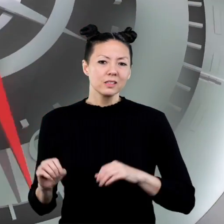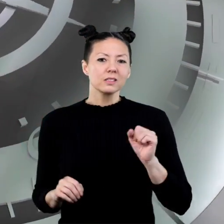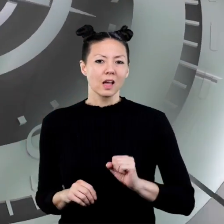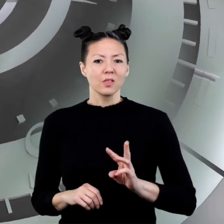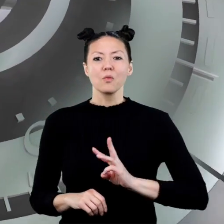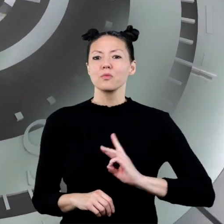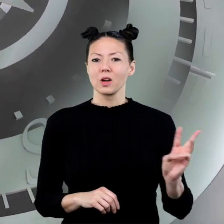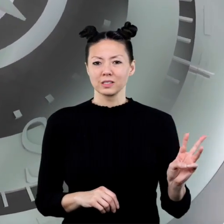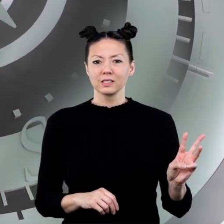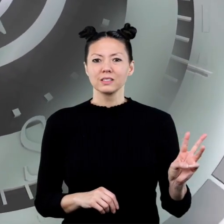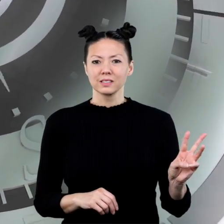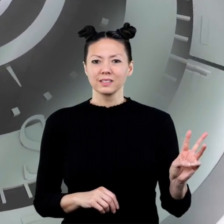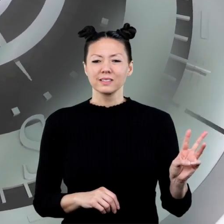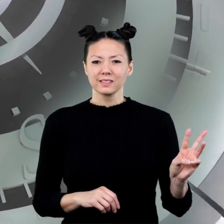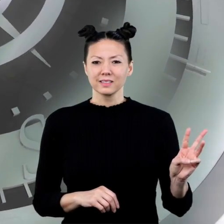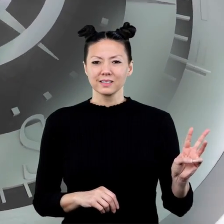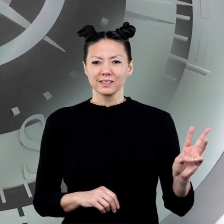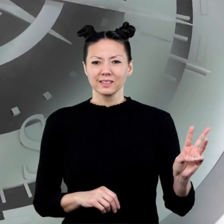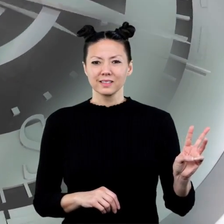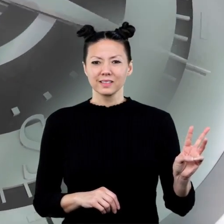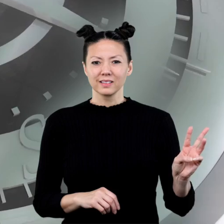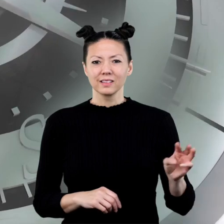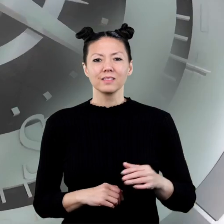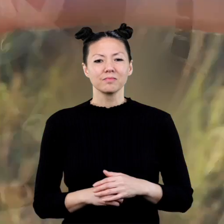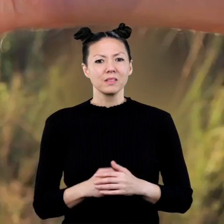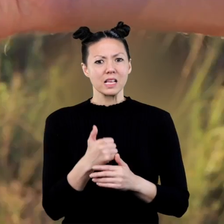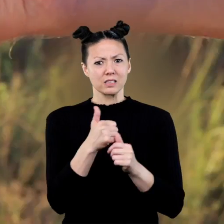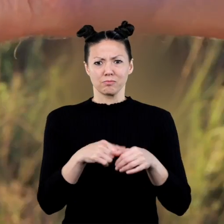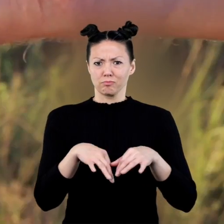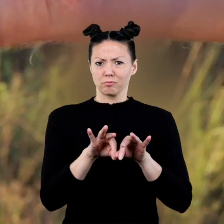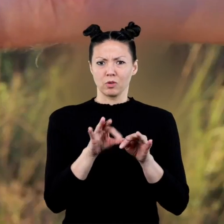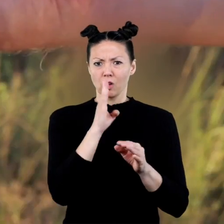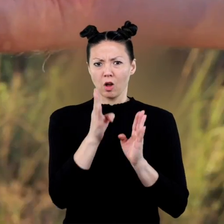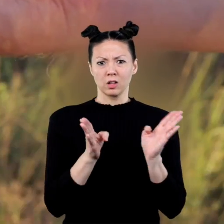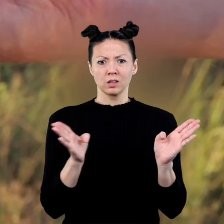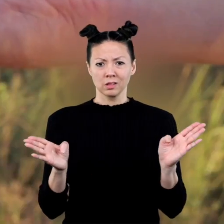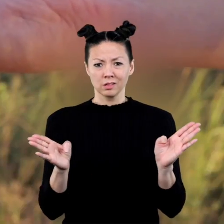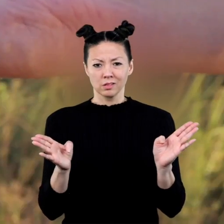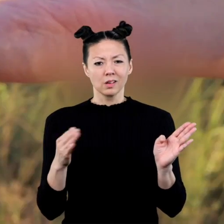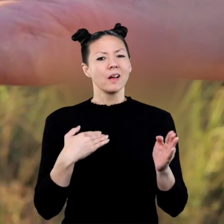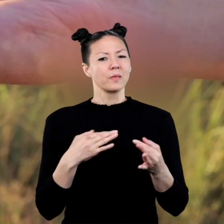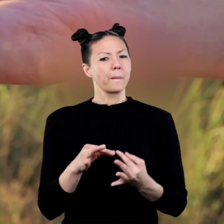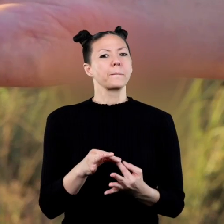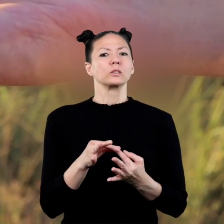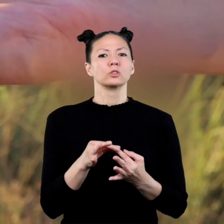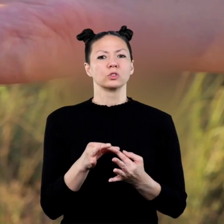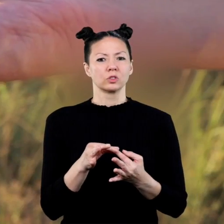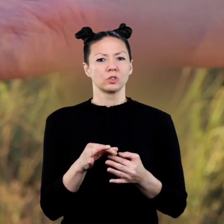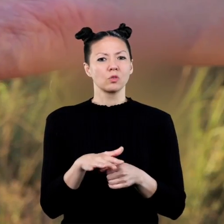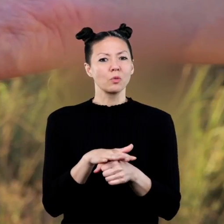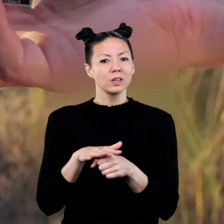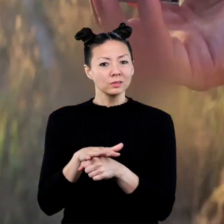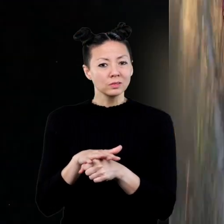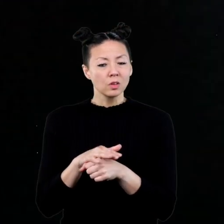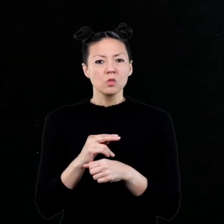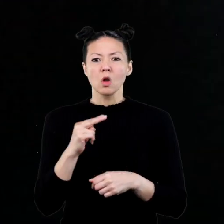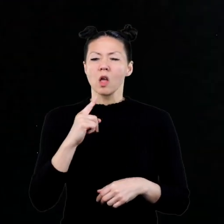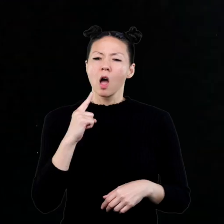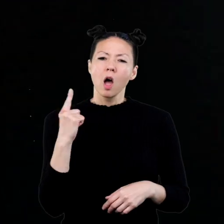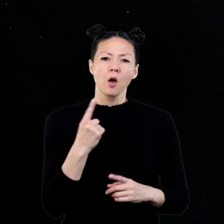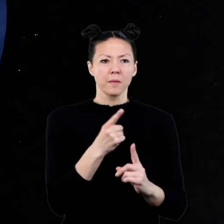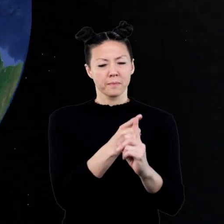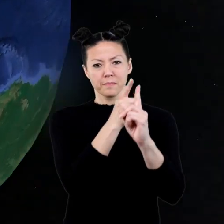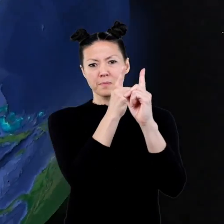east, south, and west. Each cardinal direction has a special location. North